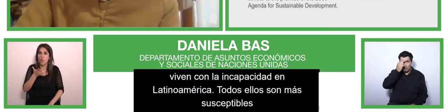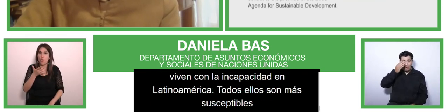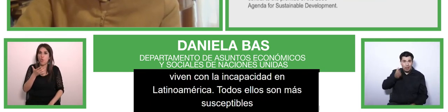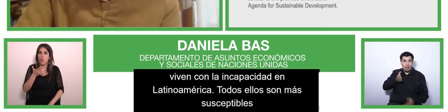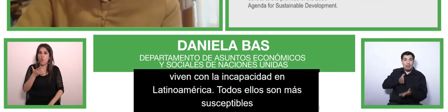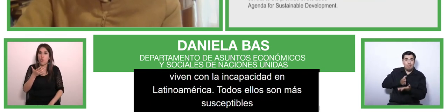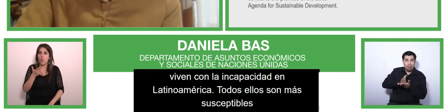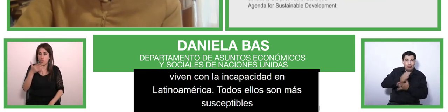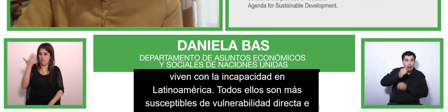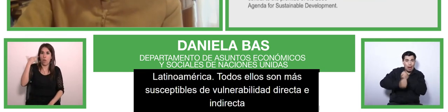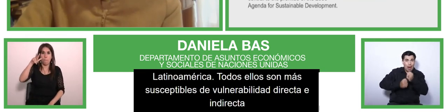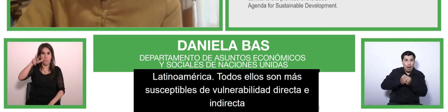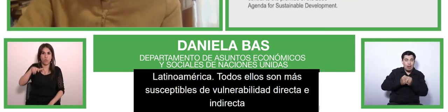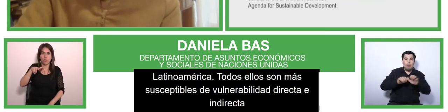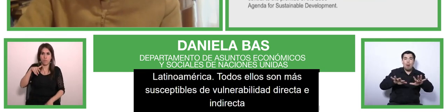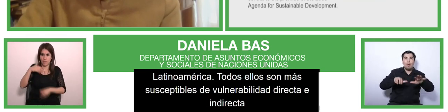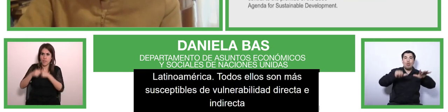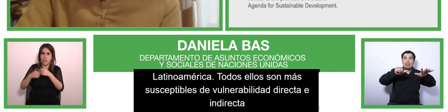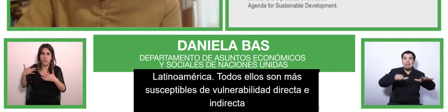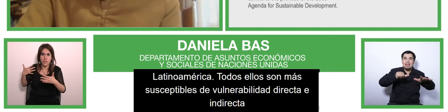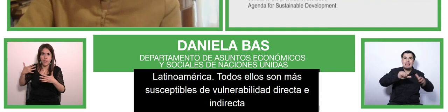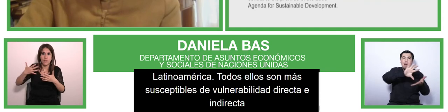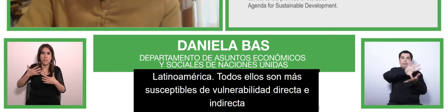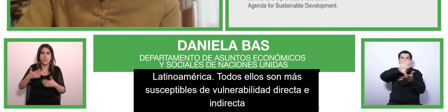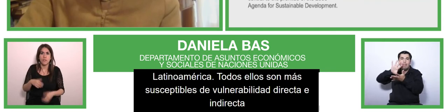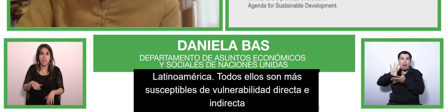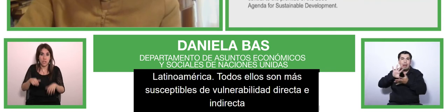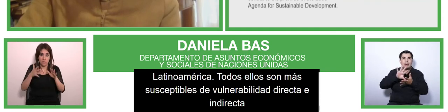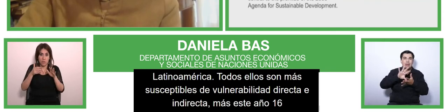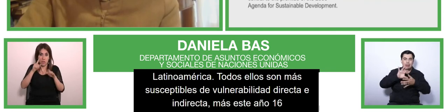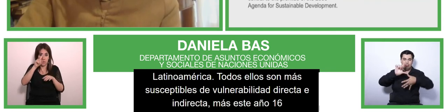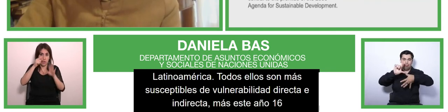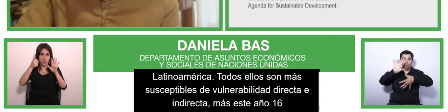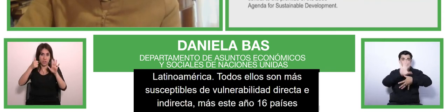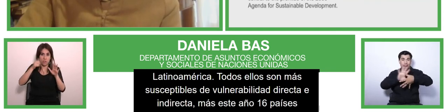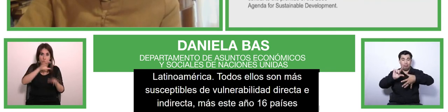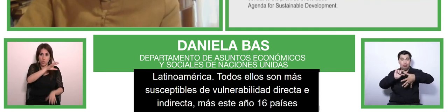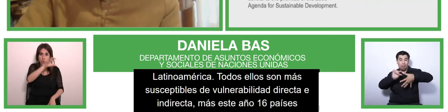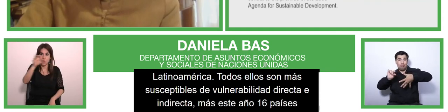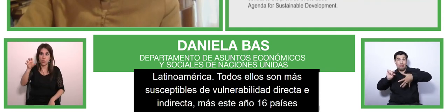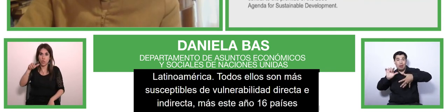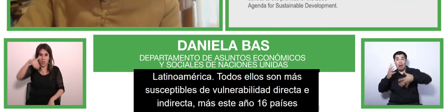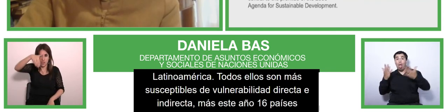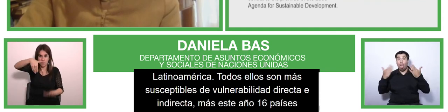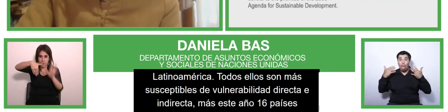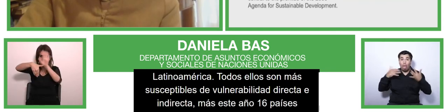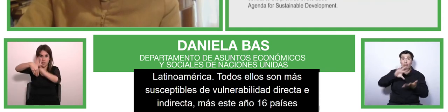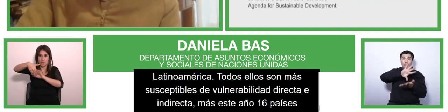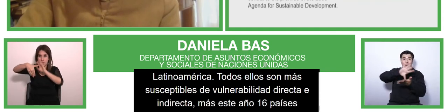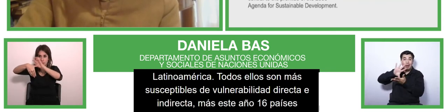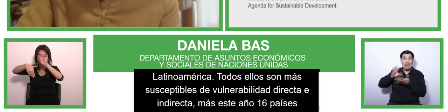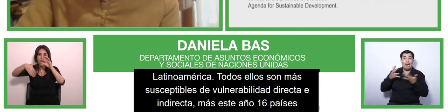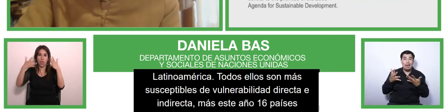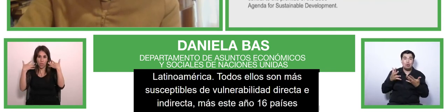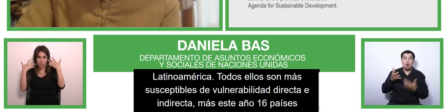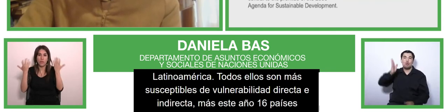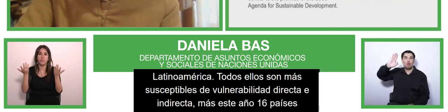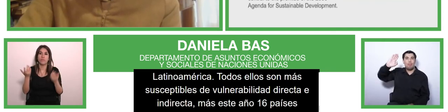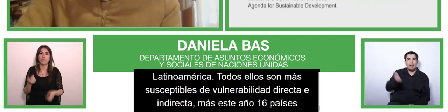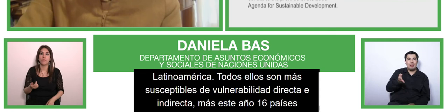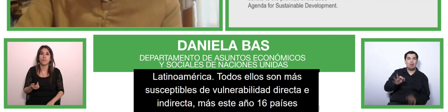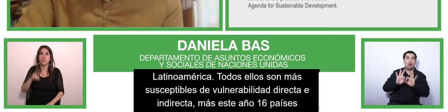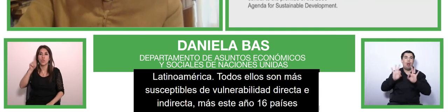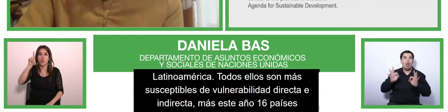countries has suspended classes at all levels of education and brazil has imposed localized